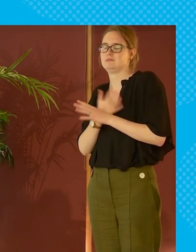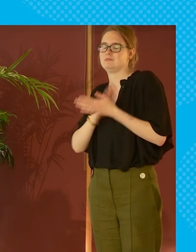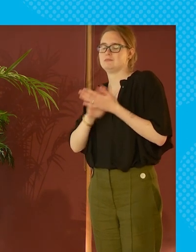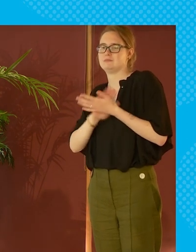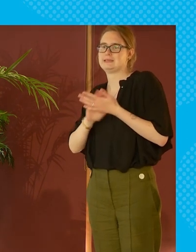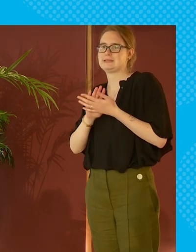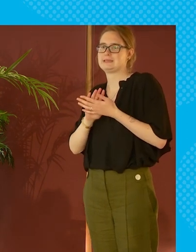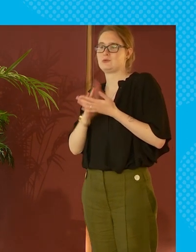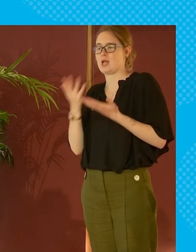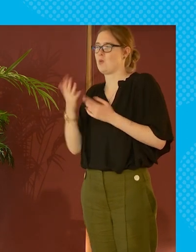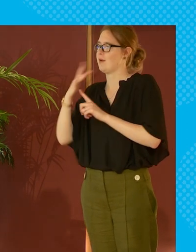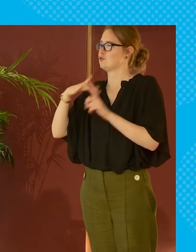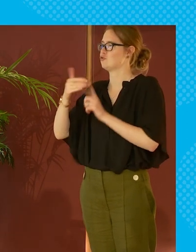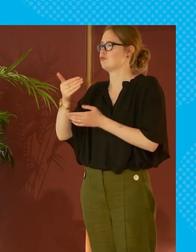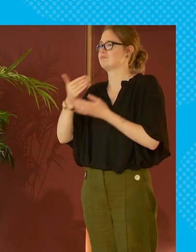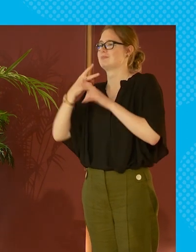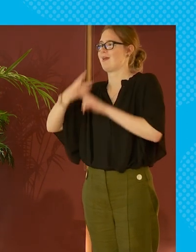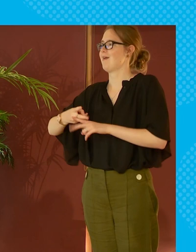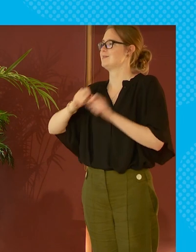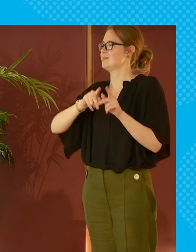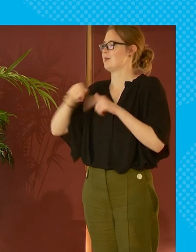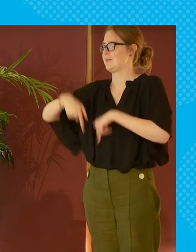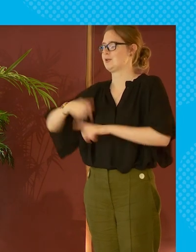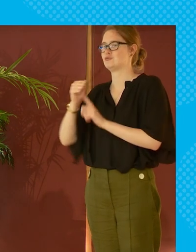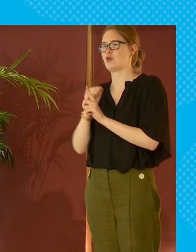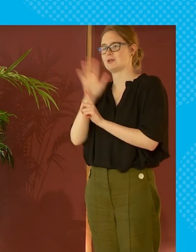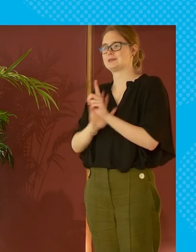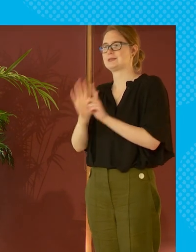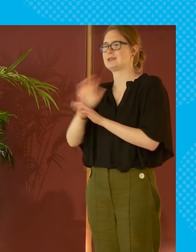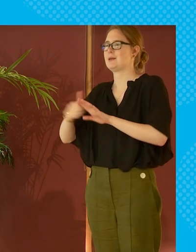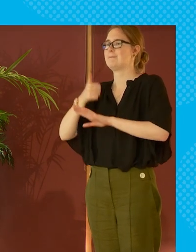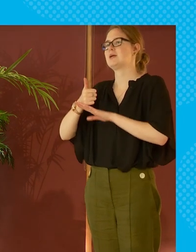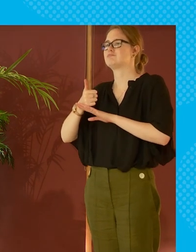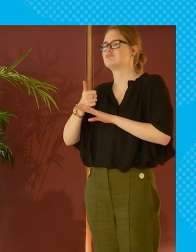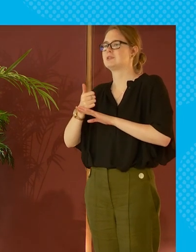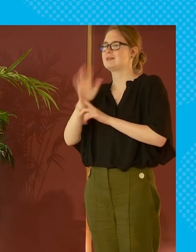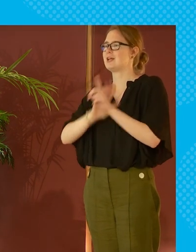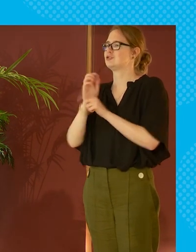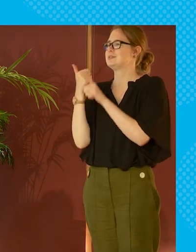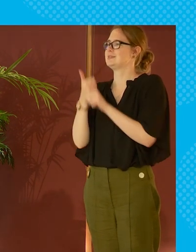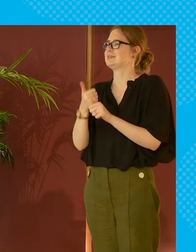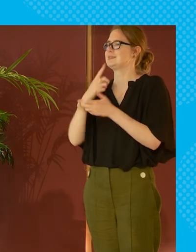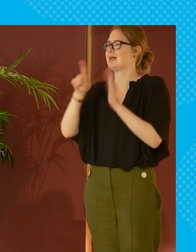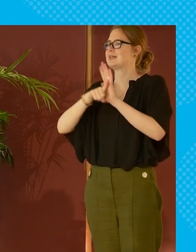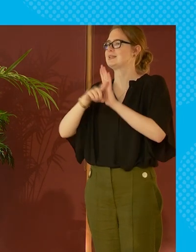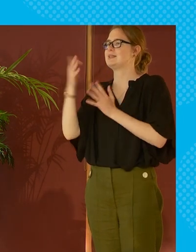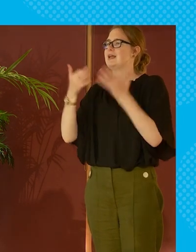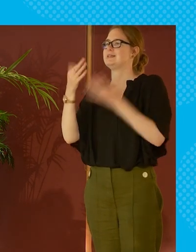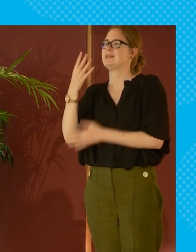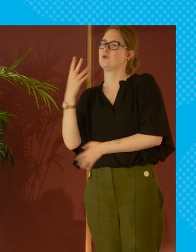and now we have a social care system which is literally in scotland built on the national assistance act scotland